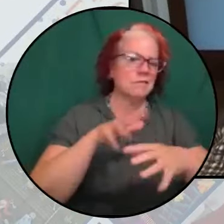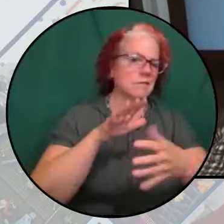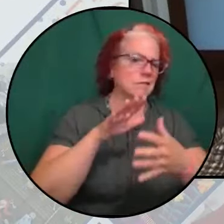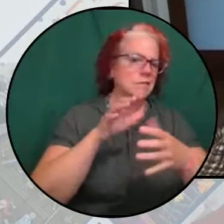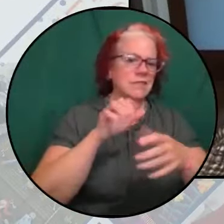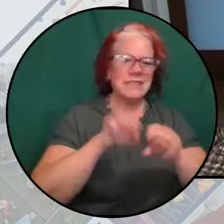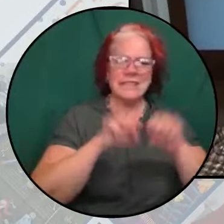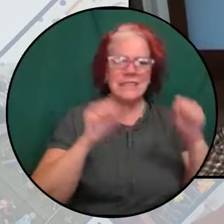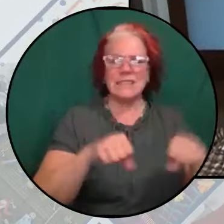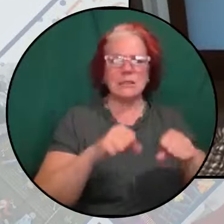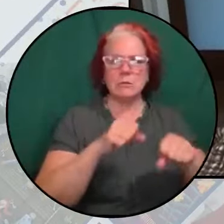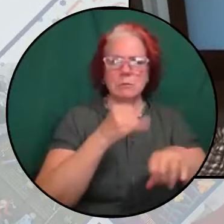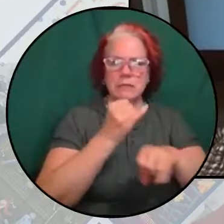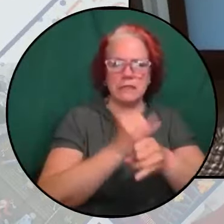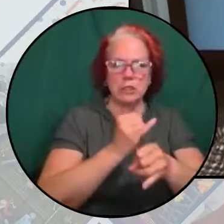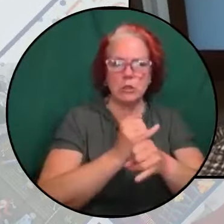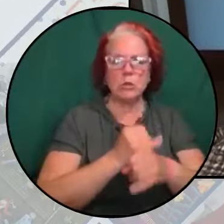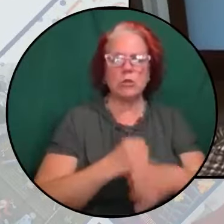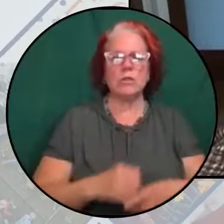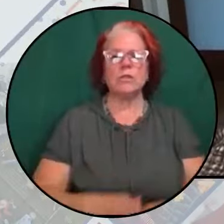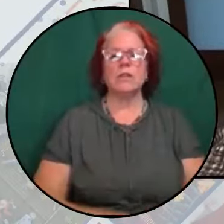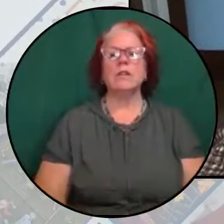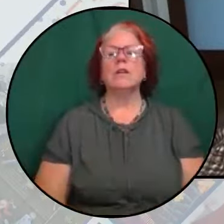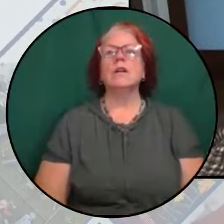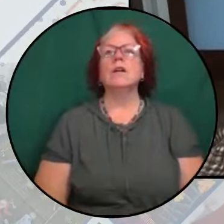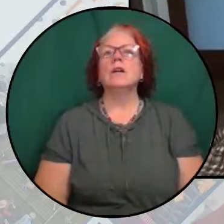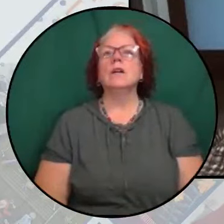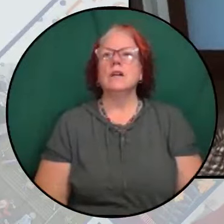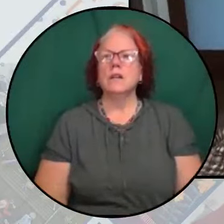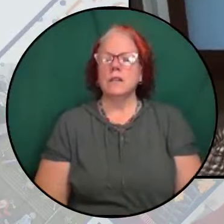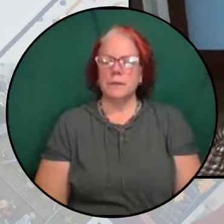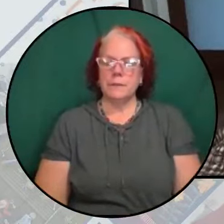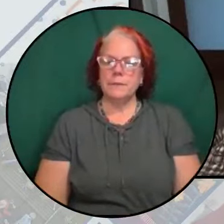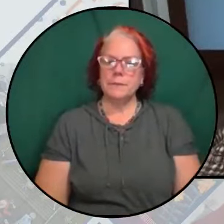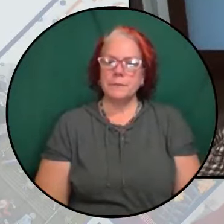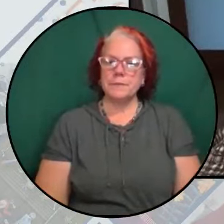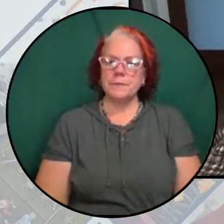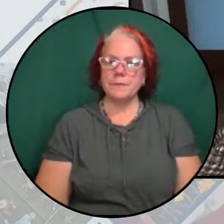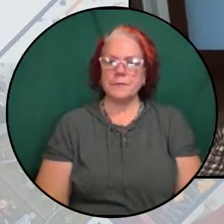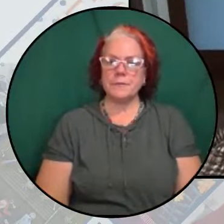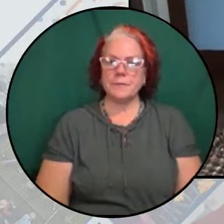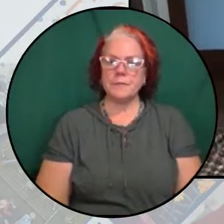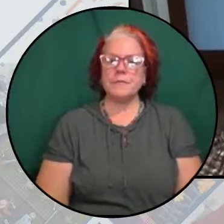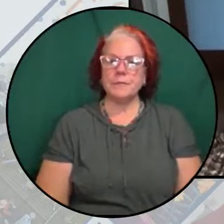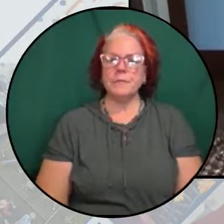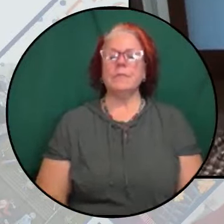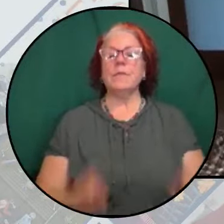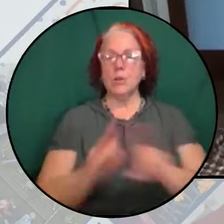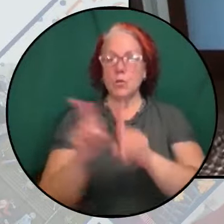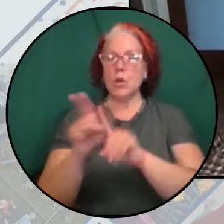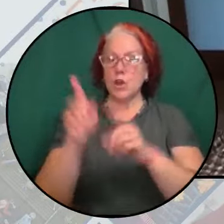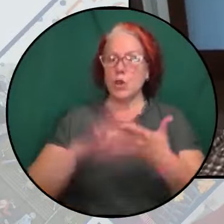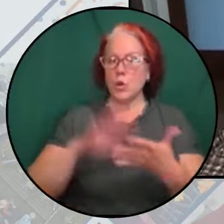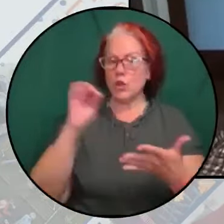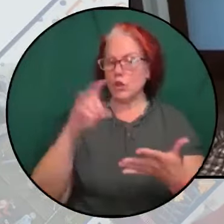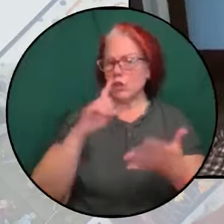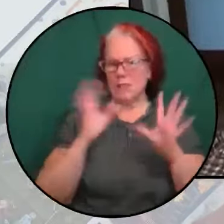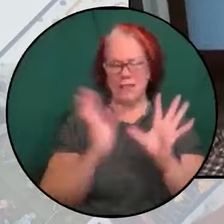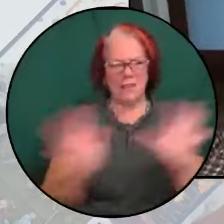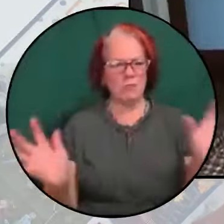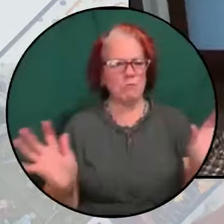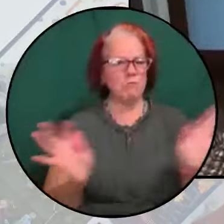And we also learned, and I think this is an essential dimension of